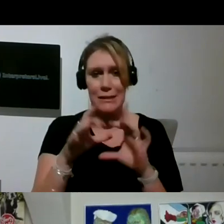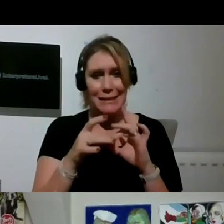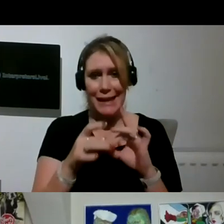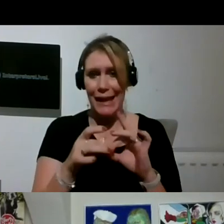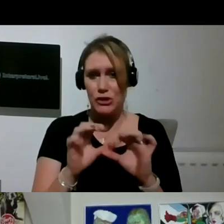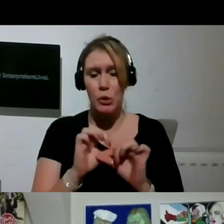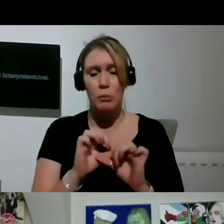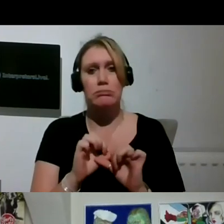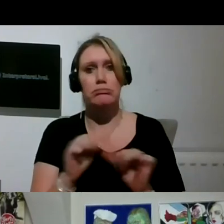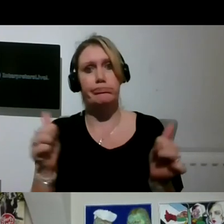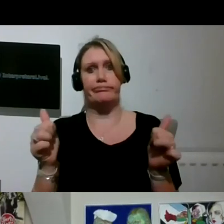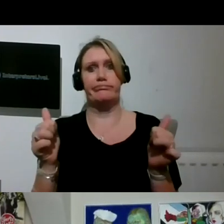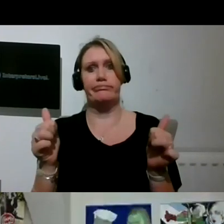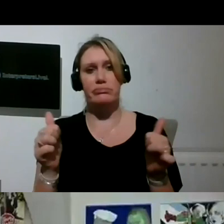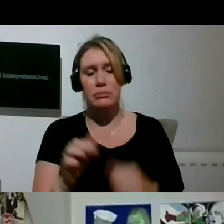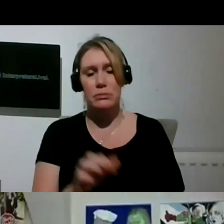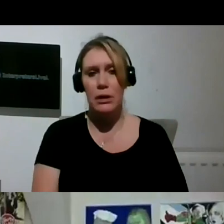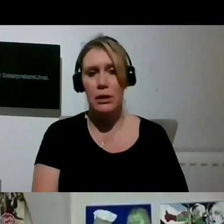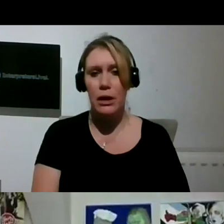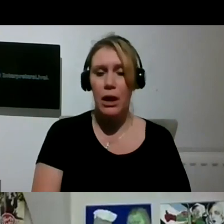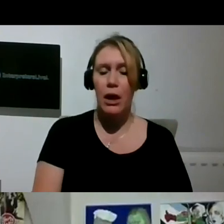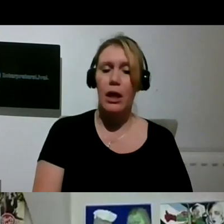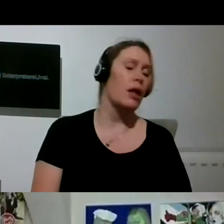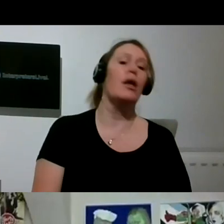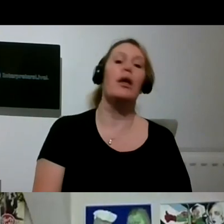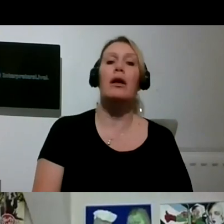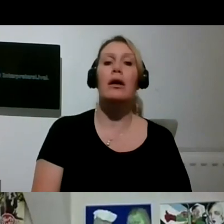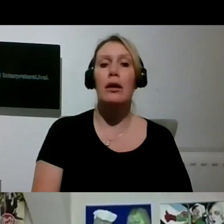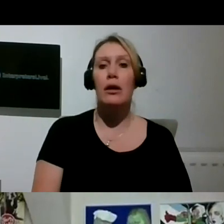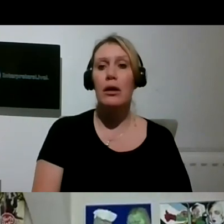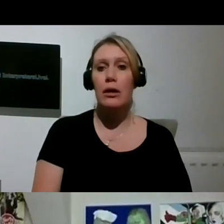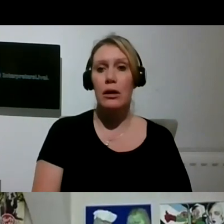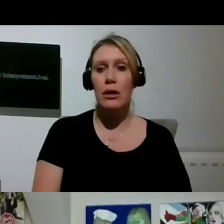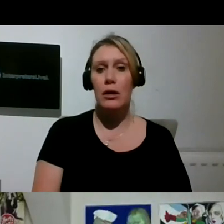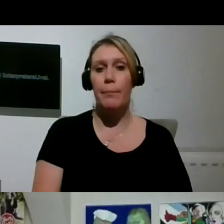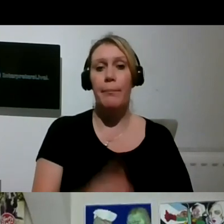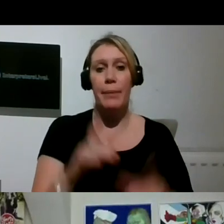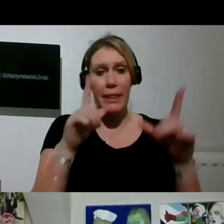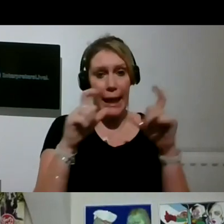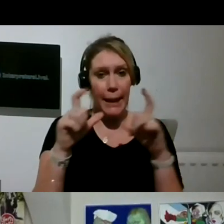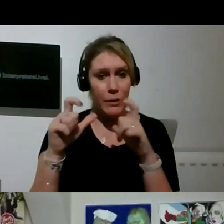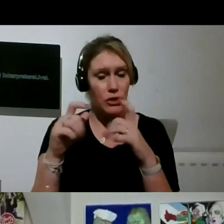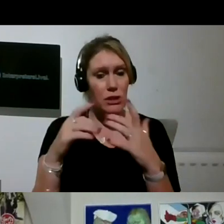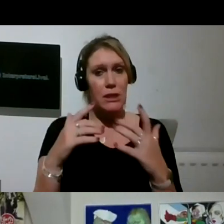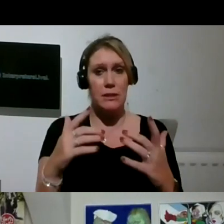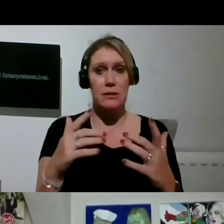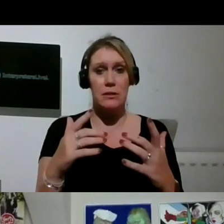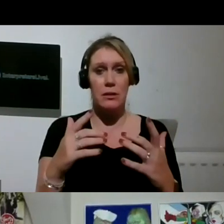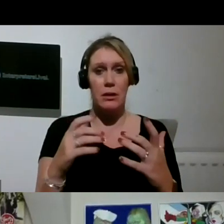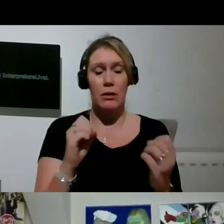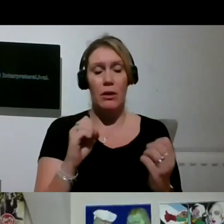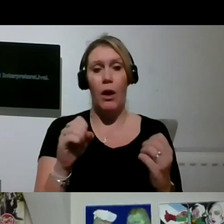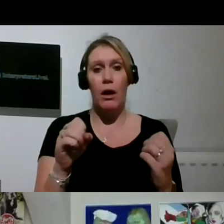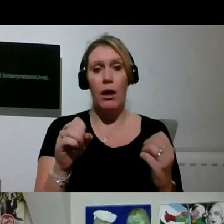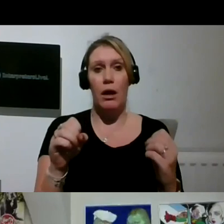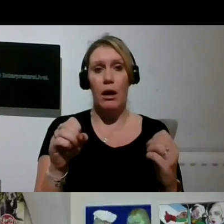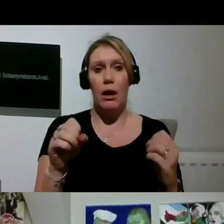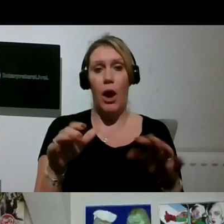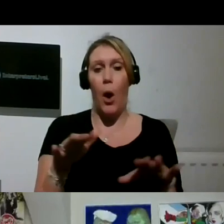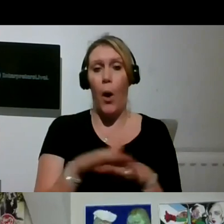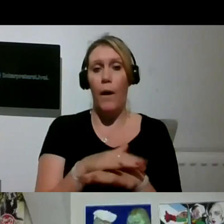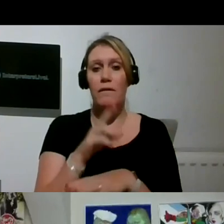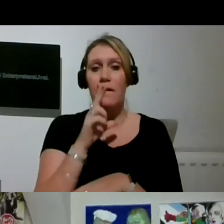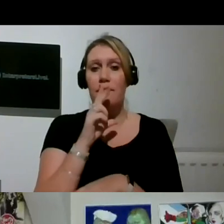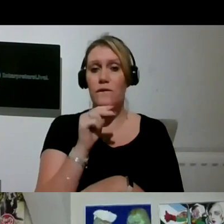say is that the images that I've put over Duncan speaking, because we recorded this on the phone, they're just a